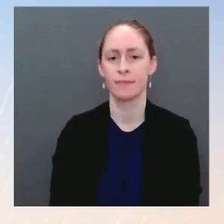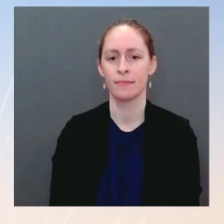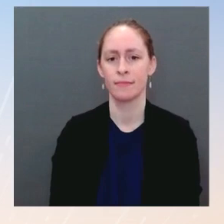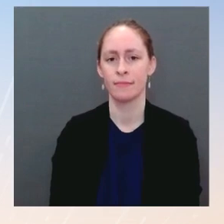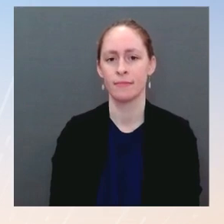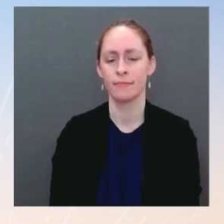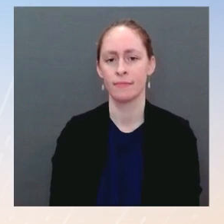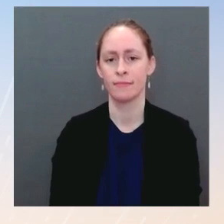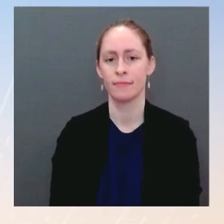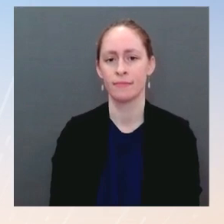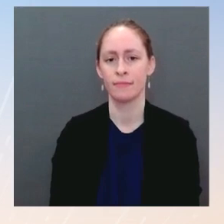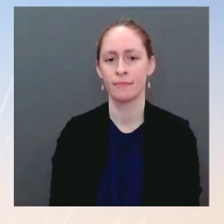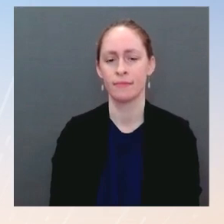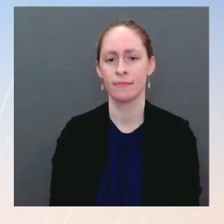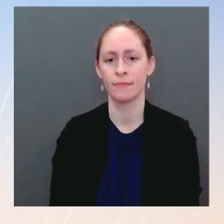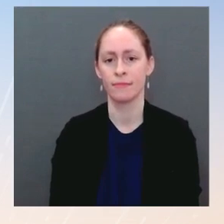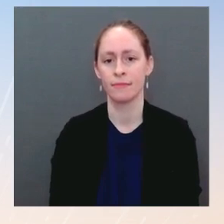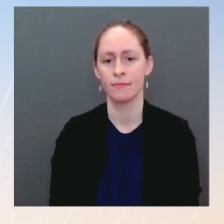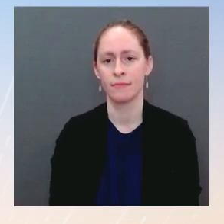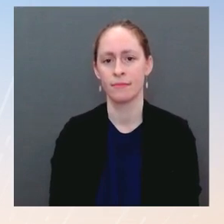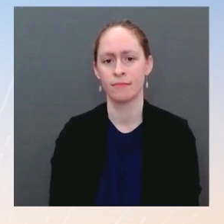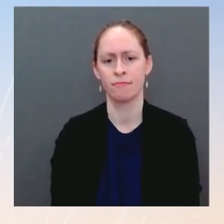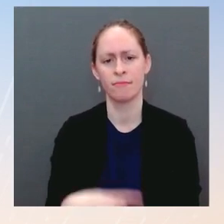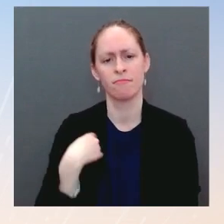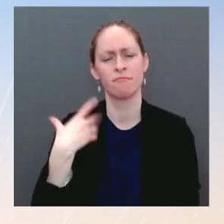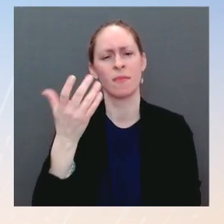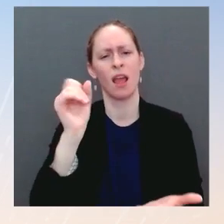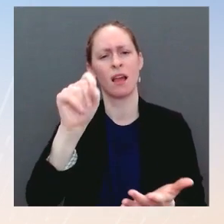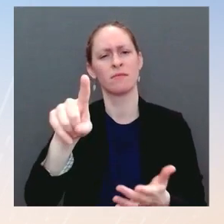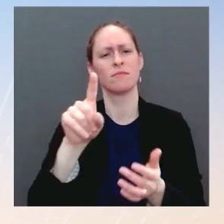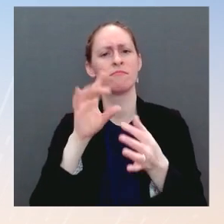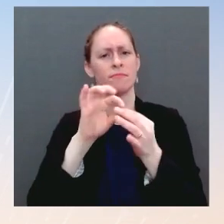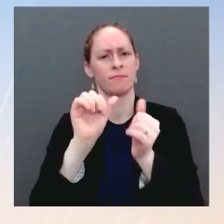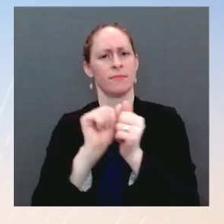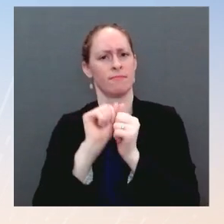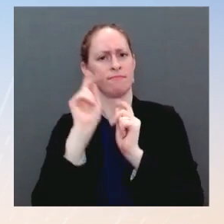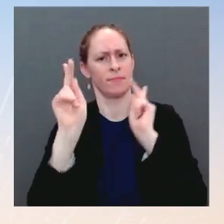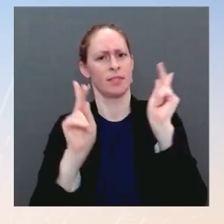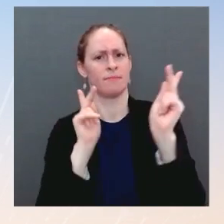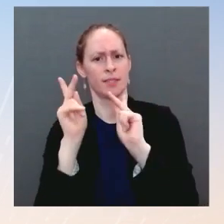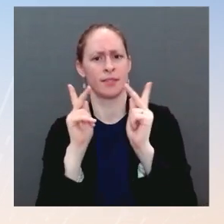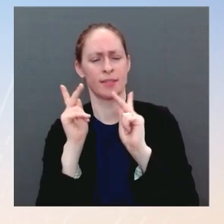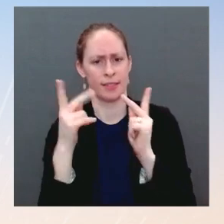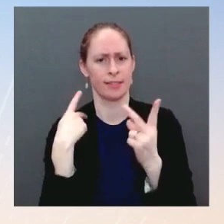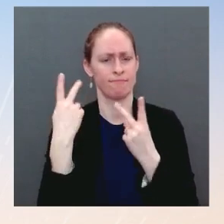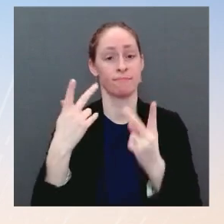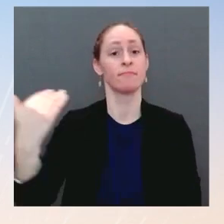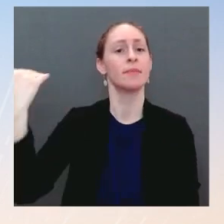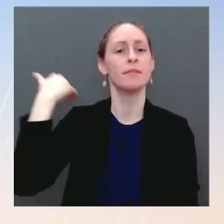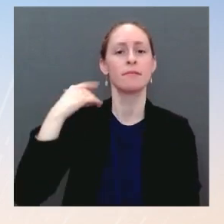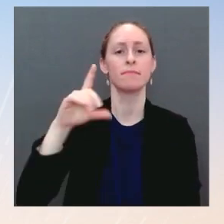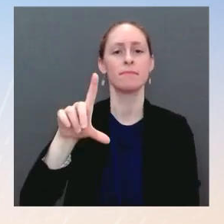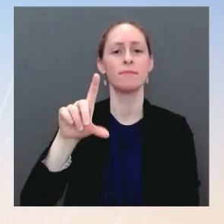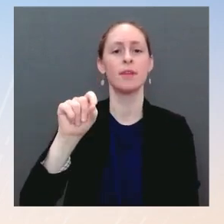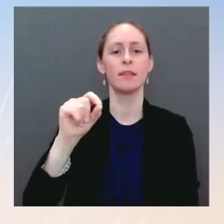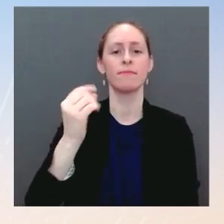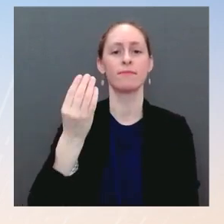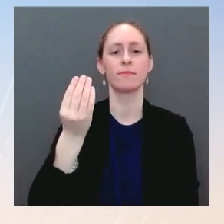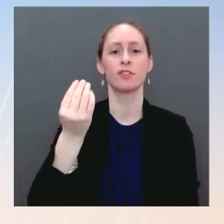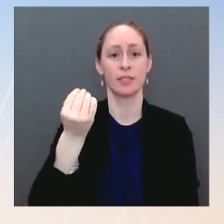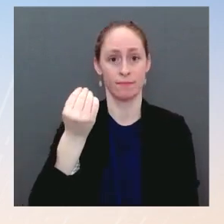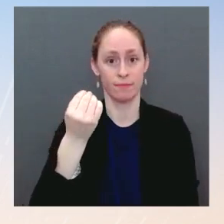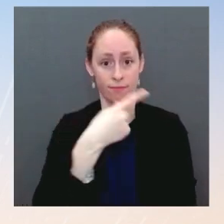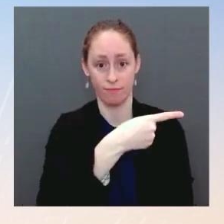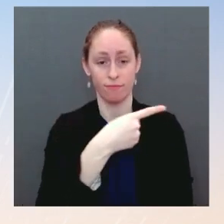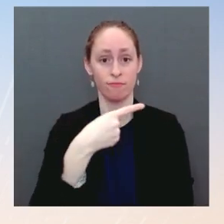after Russia invaded Crimea, more than a million Ukrainians sought asylum in neighboring countries. Ukrainian diplomats in Europe are now saying that